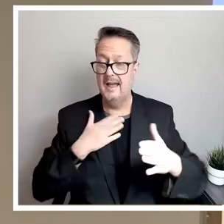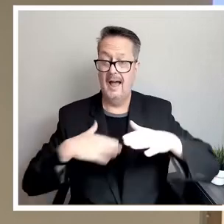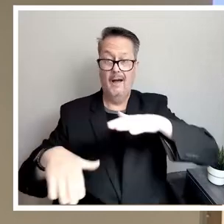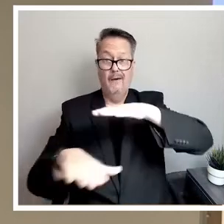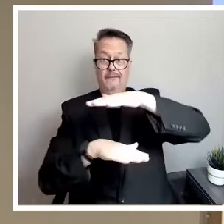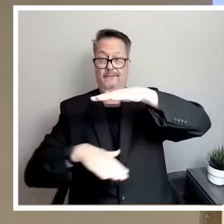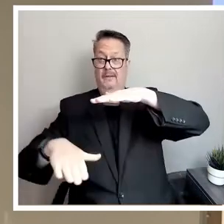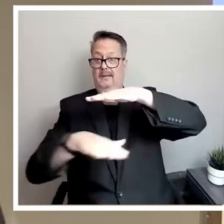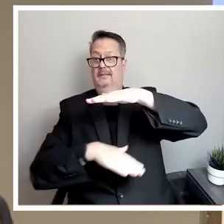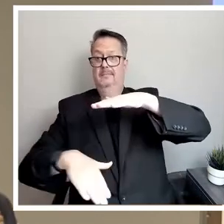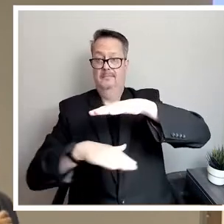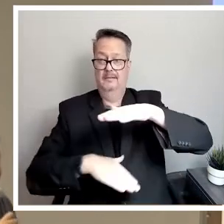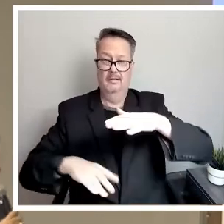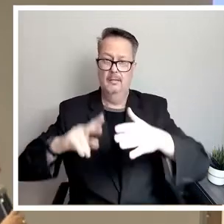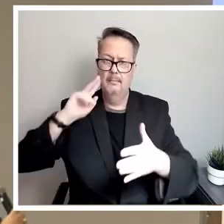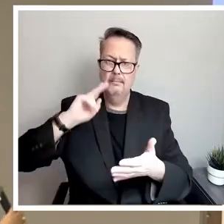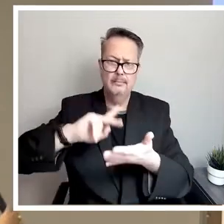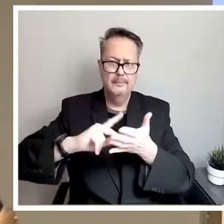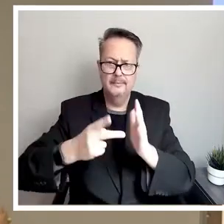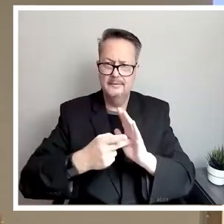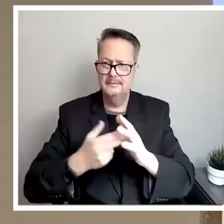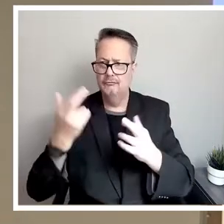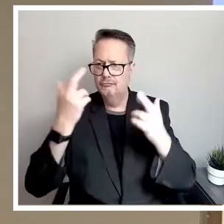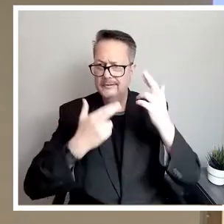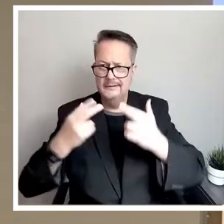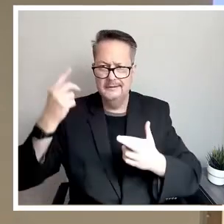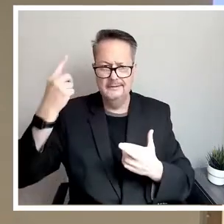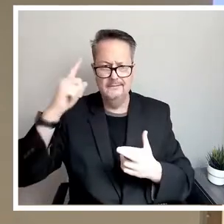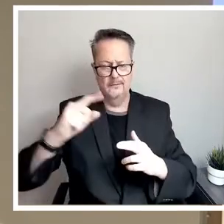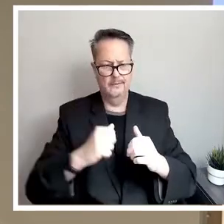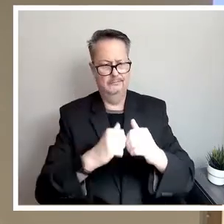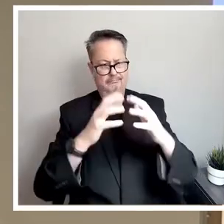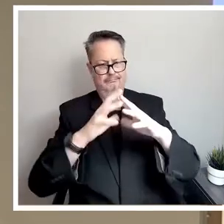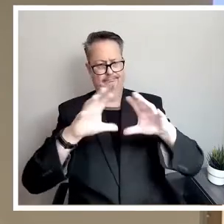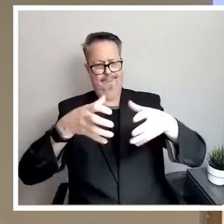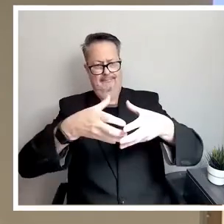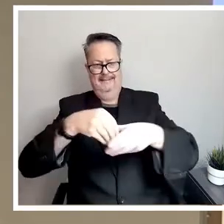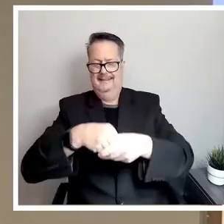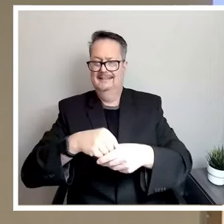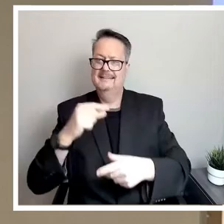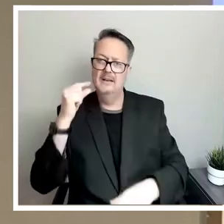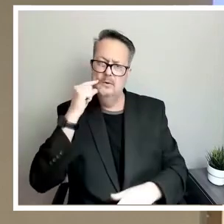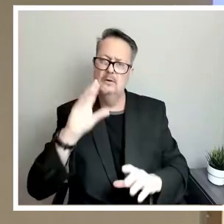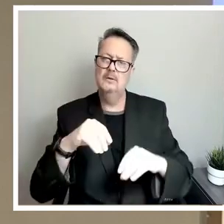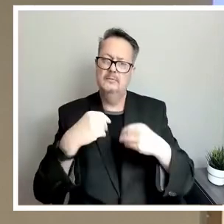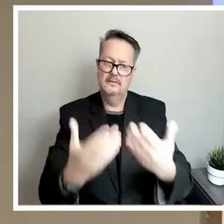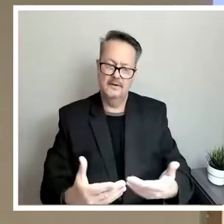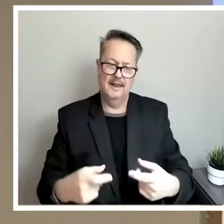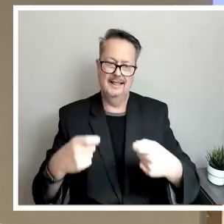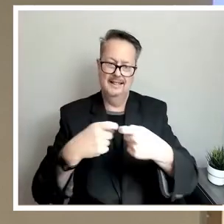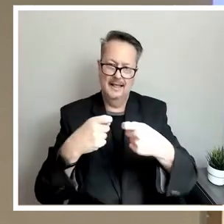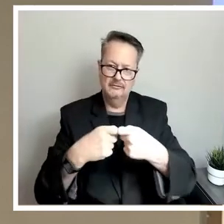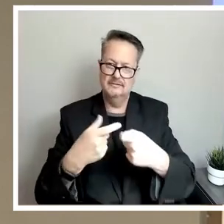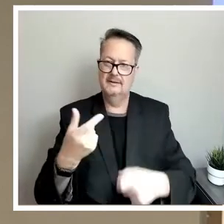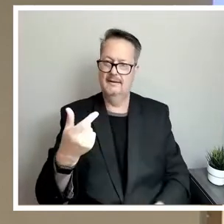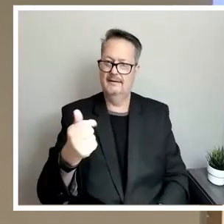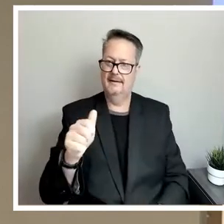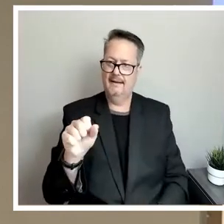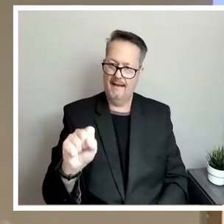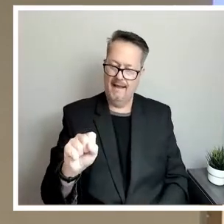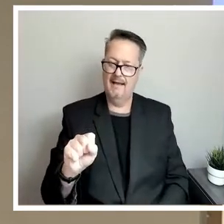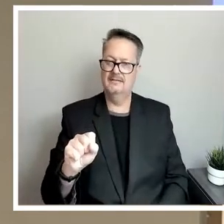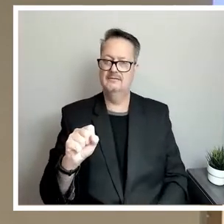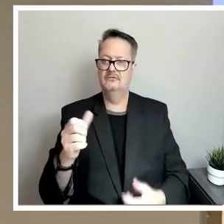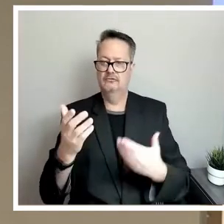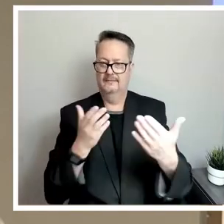for being, you know, an entity in San Antonio is to provide electric and gas utility service and to try to do it in a